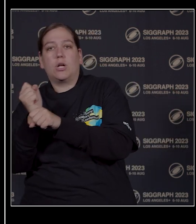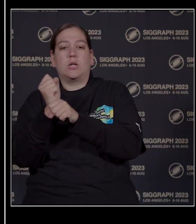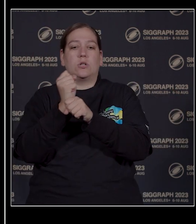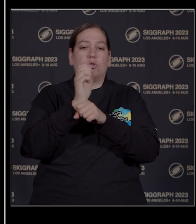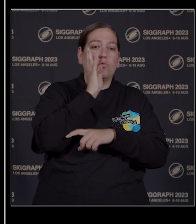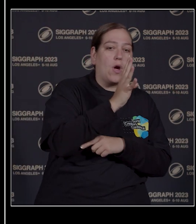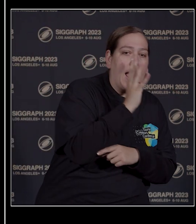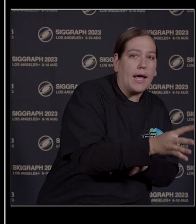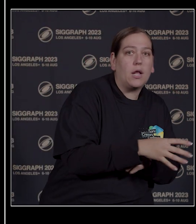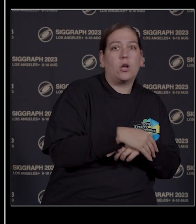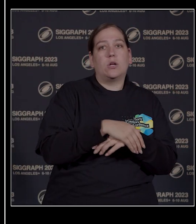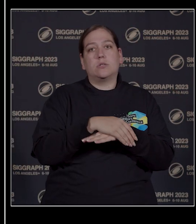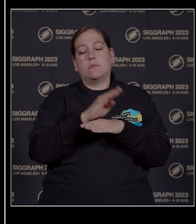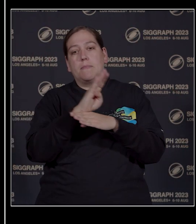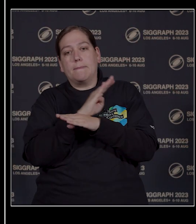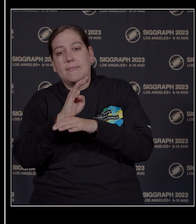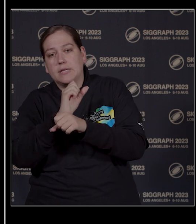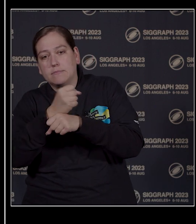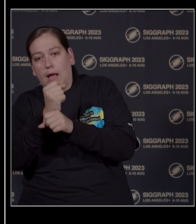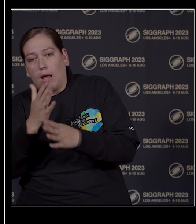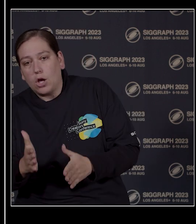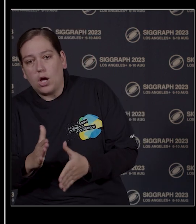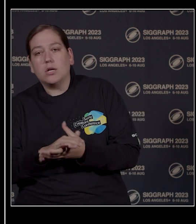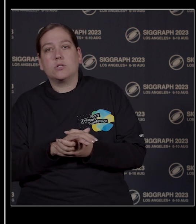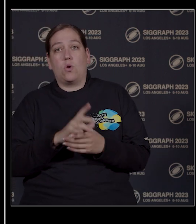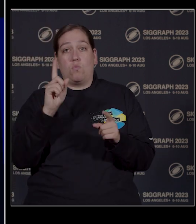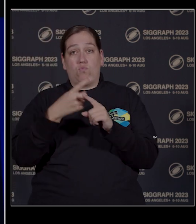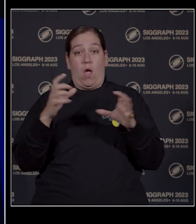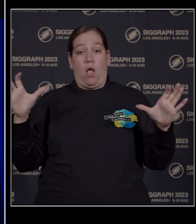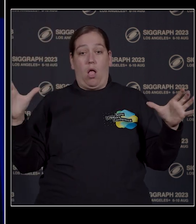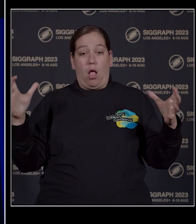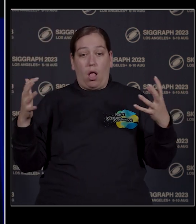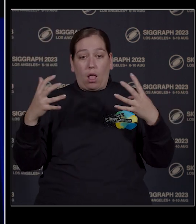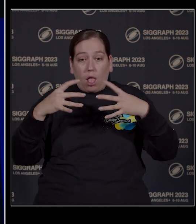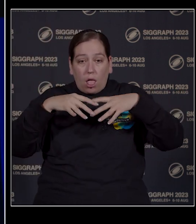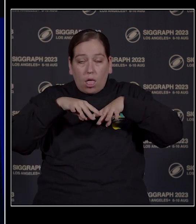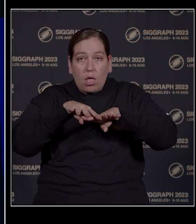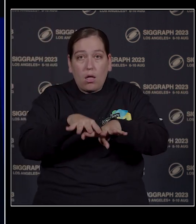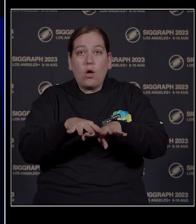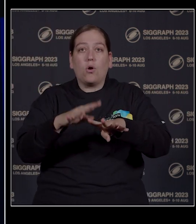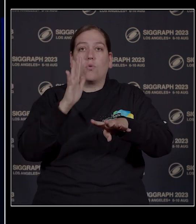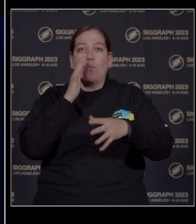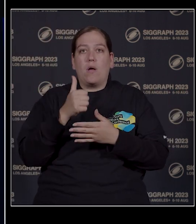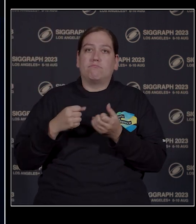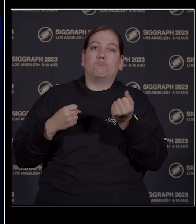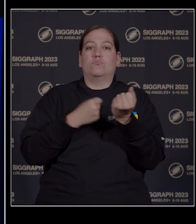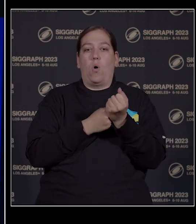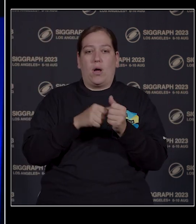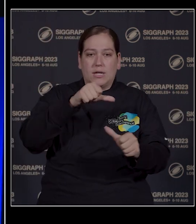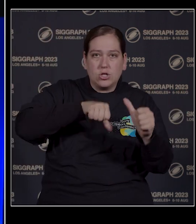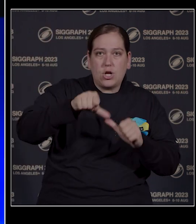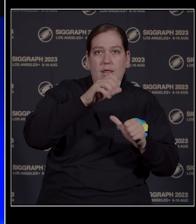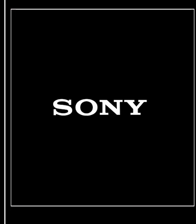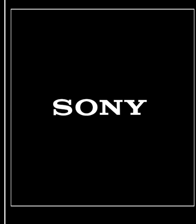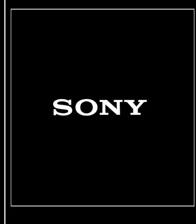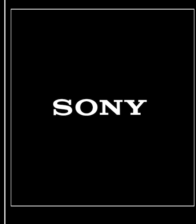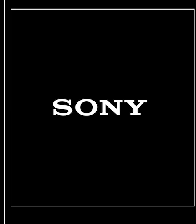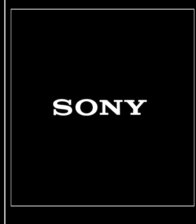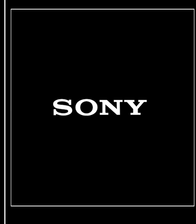When those technologies are combined, they will reinforce each other, and they will bring new possibilities to all kinds of creators.